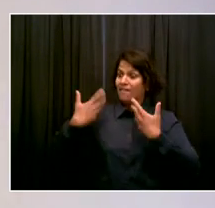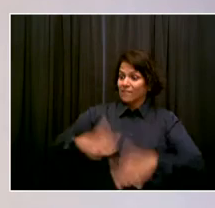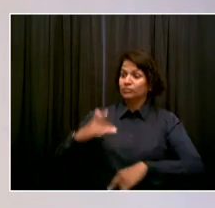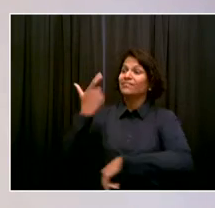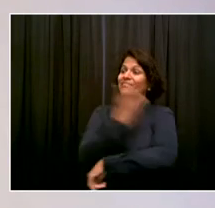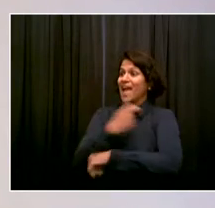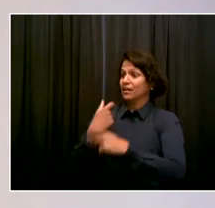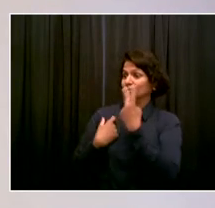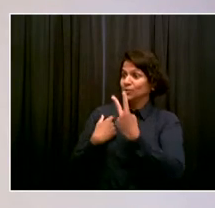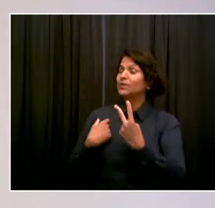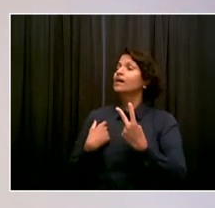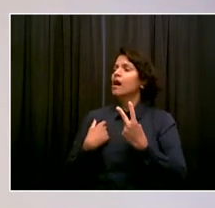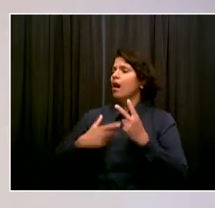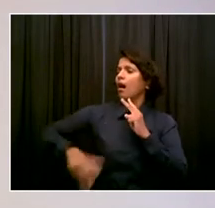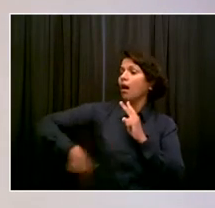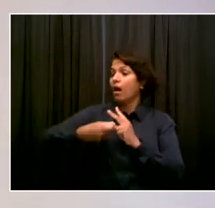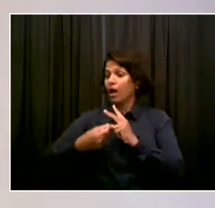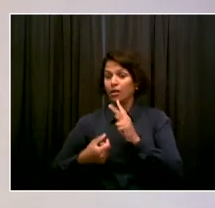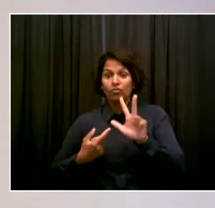Dr. Varma, anything you want to add?